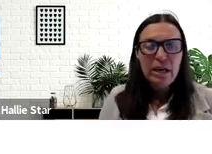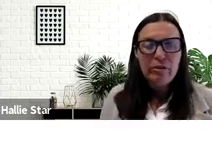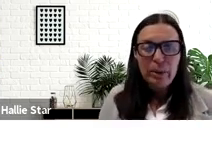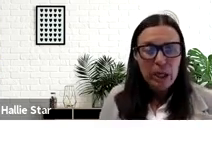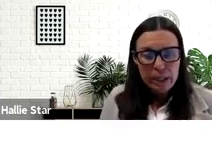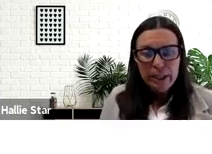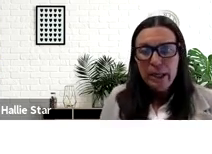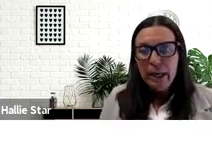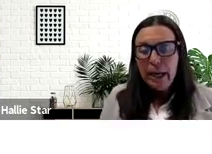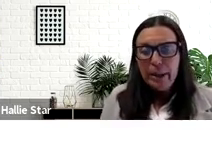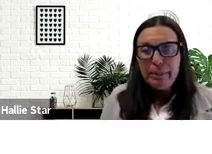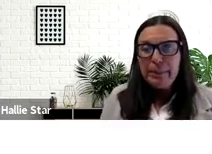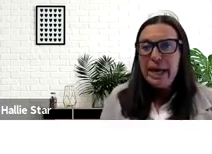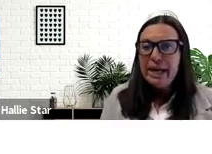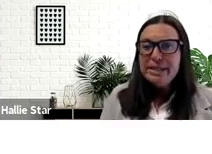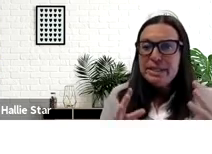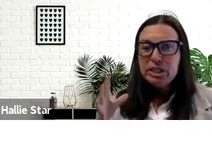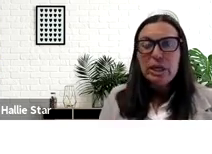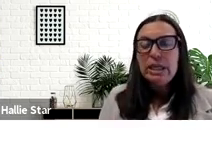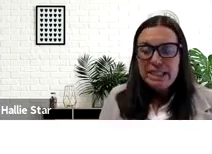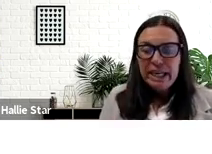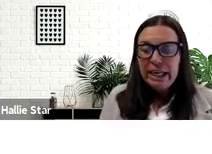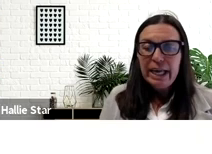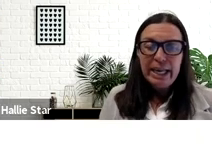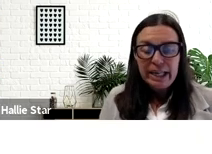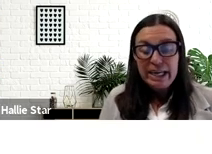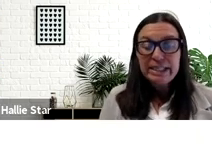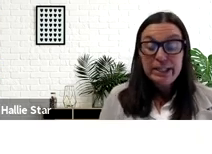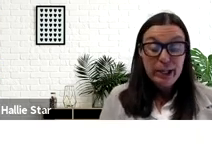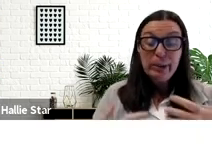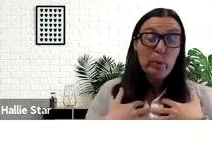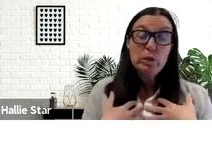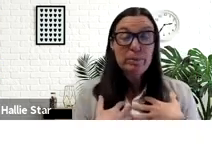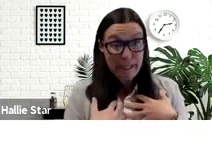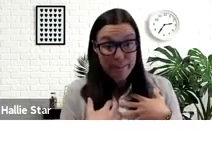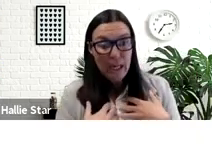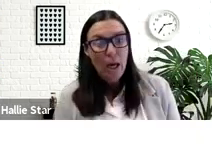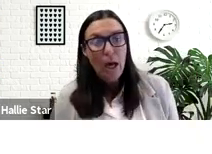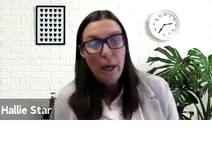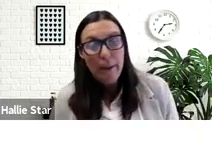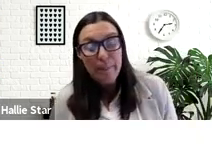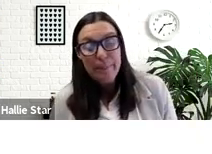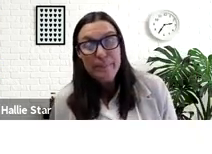of my work and start collecting and analyzing the data, which was me.